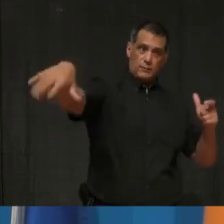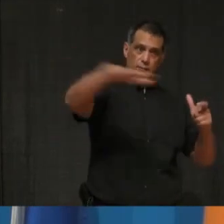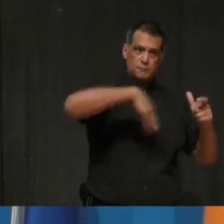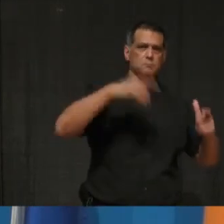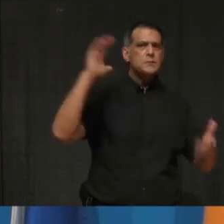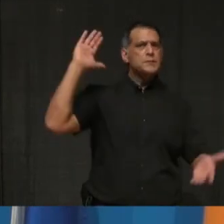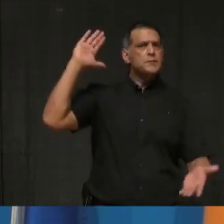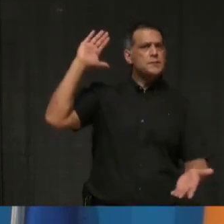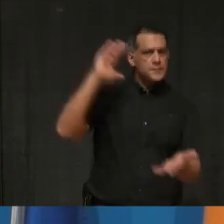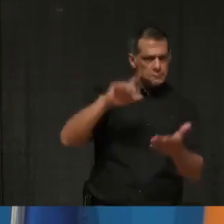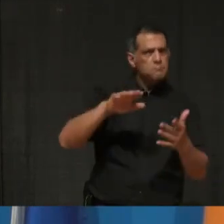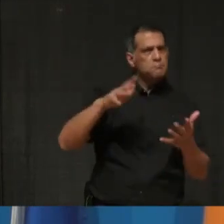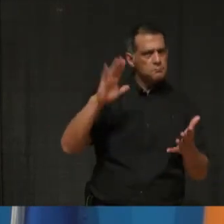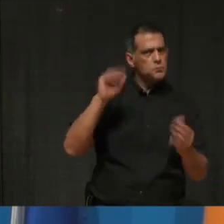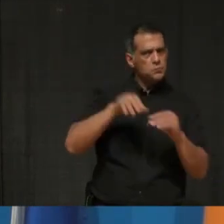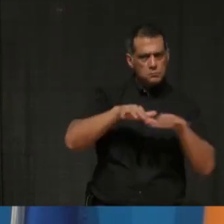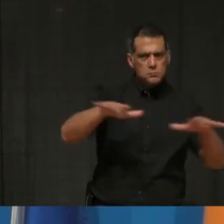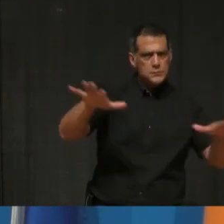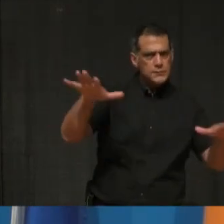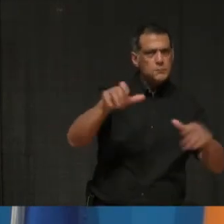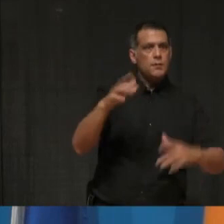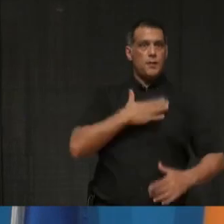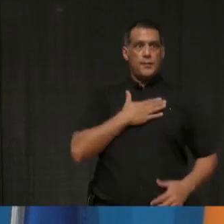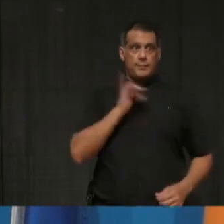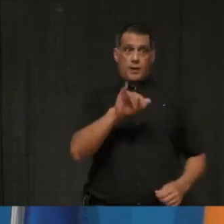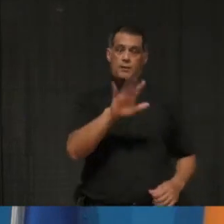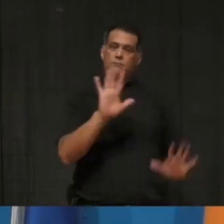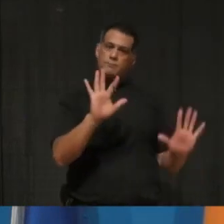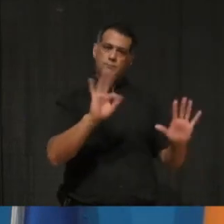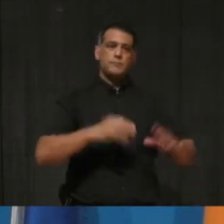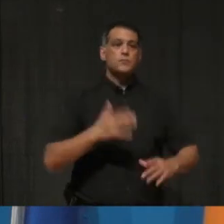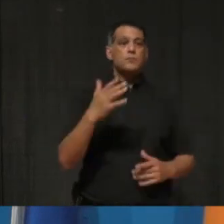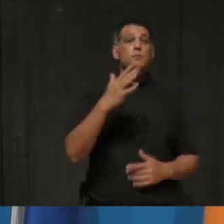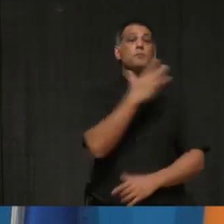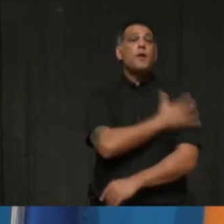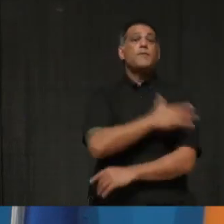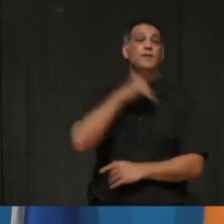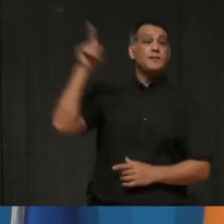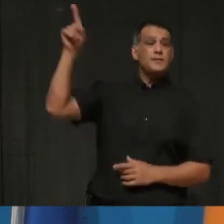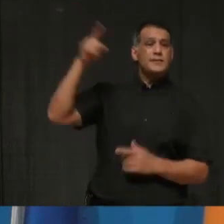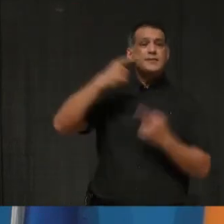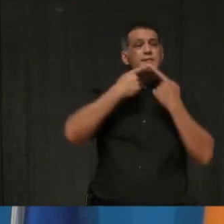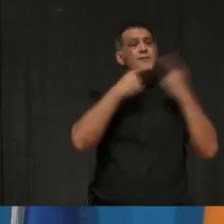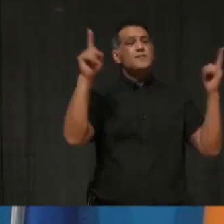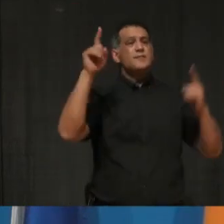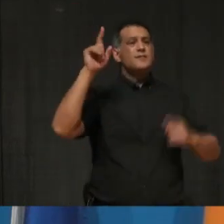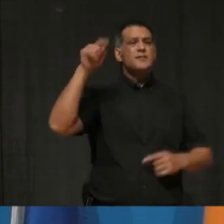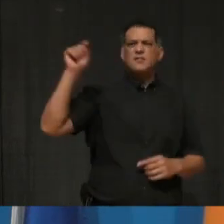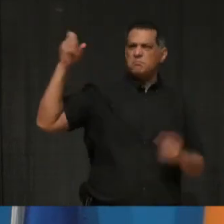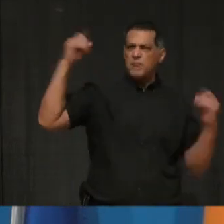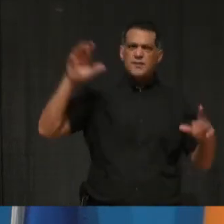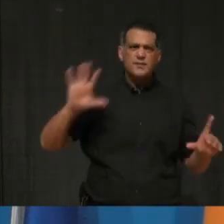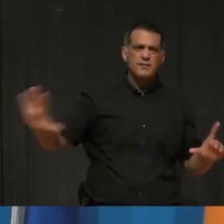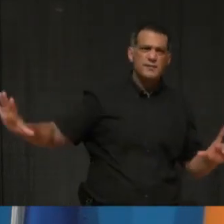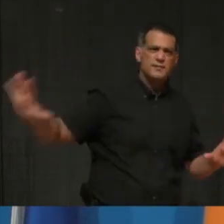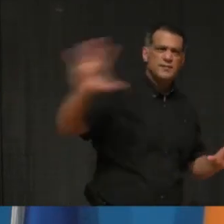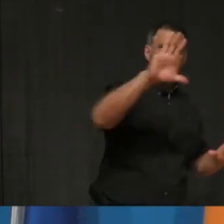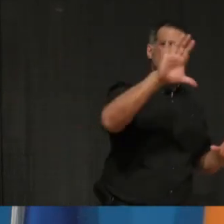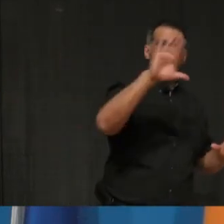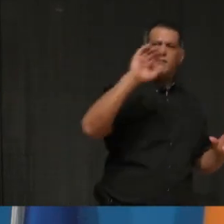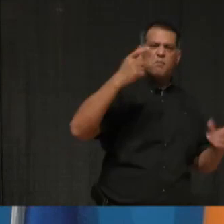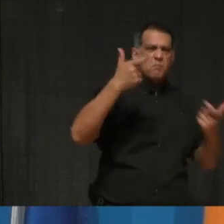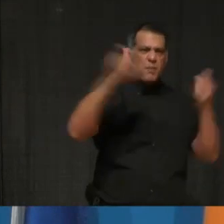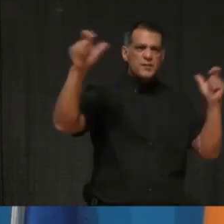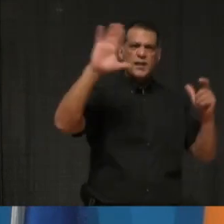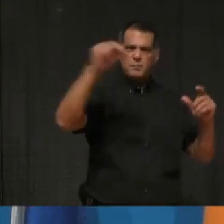the, you know, multi-ministry task force announcement of the big box store blitz this past weekend, we had been spending, you know, weeks, if